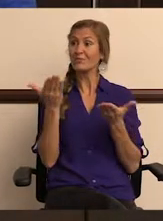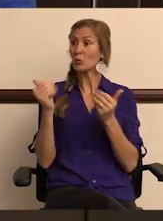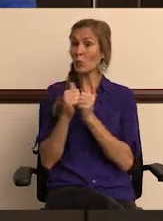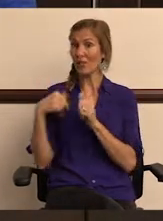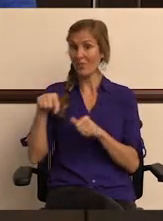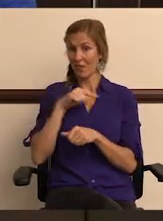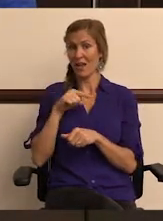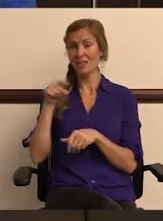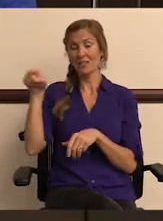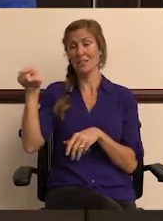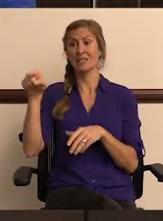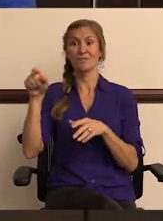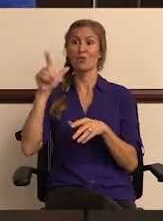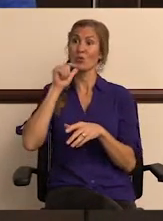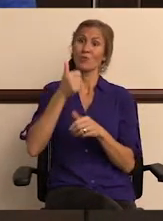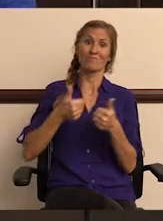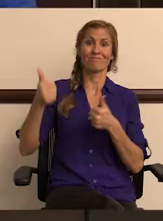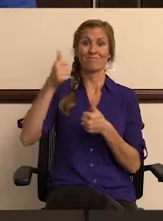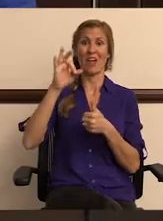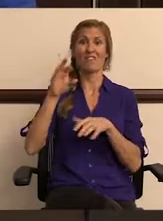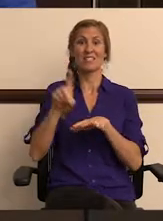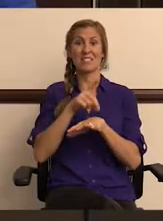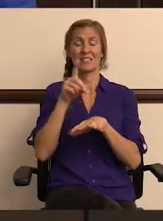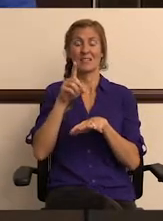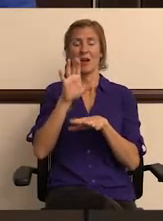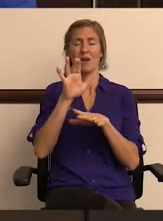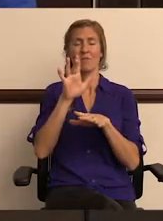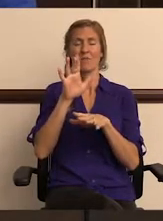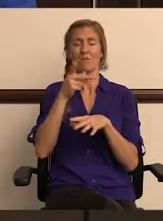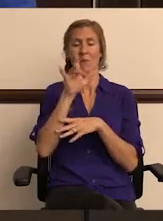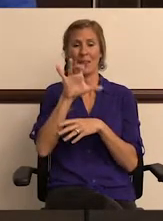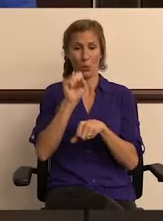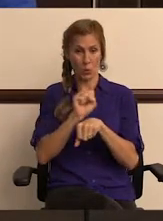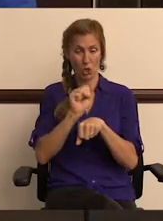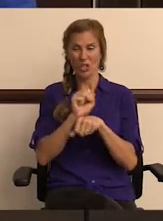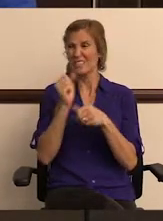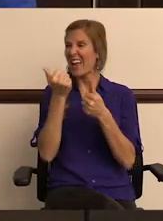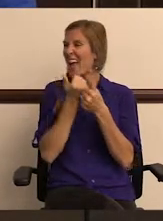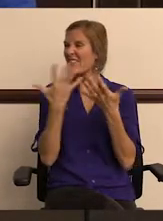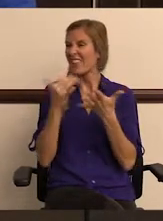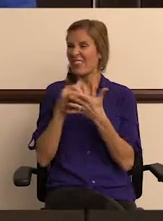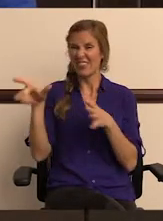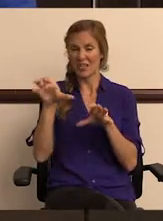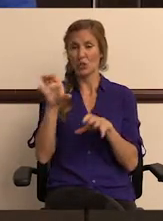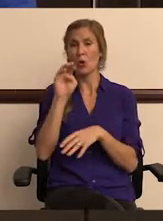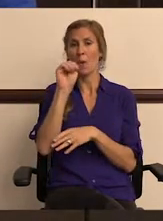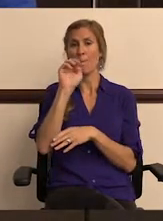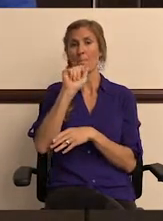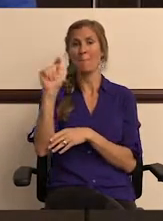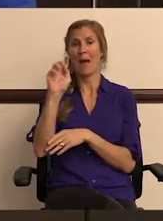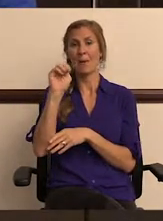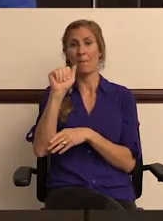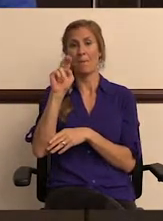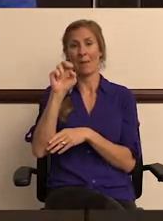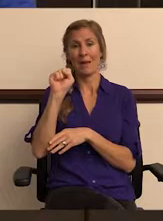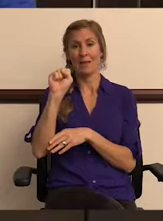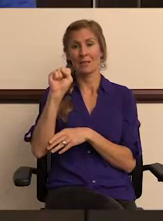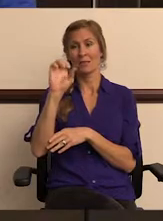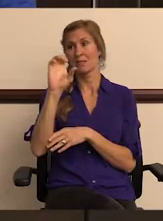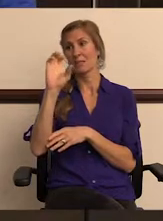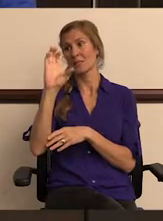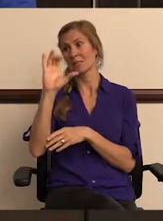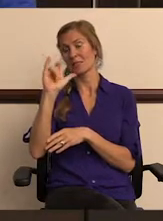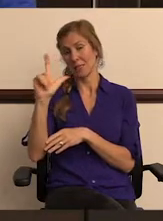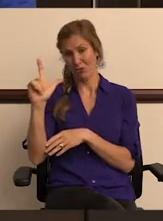And so here today with us to dive into Public Works and everything they do, we have Matt Mansell.